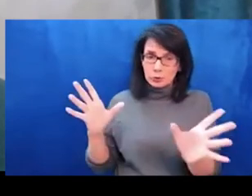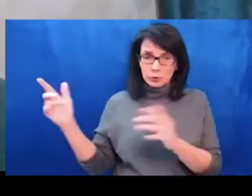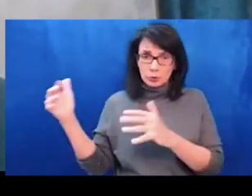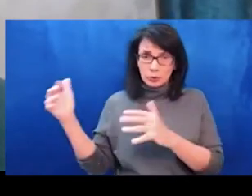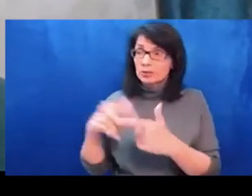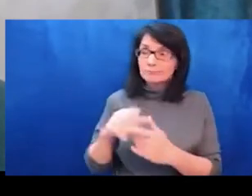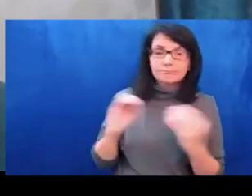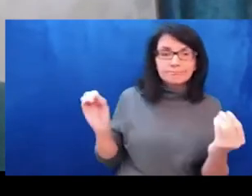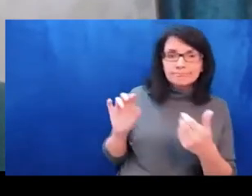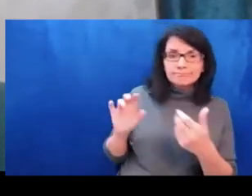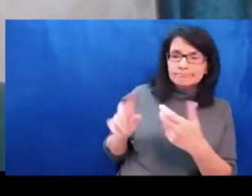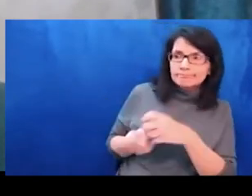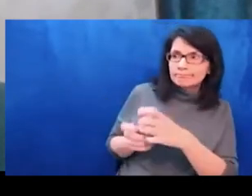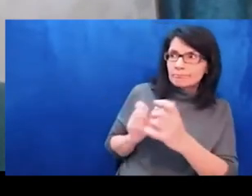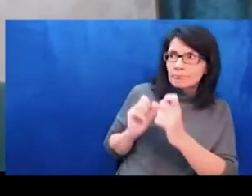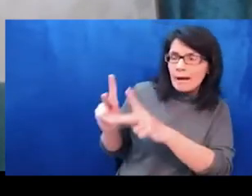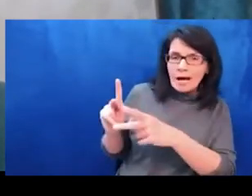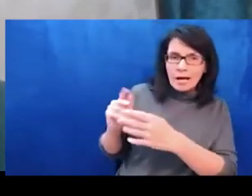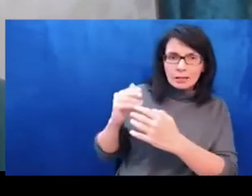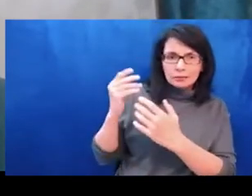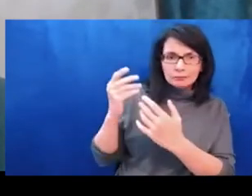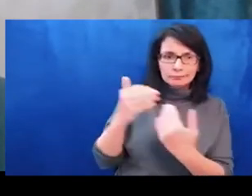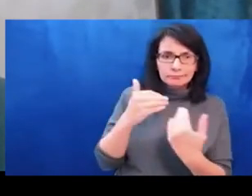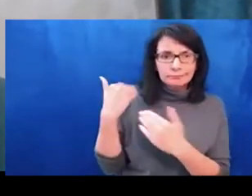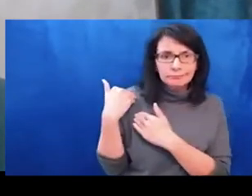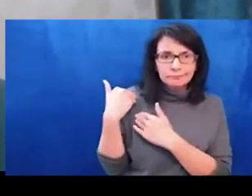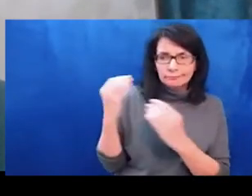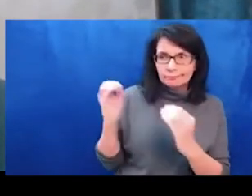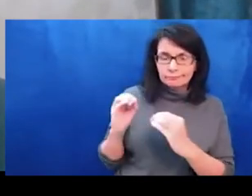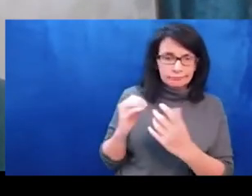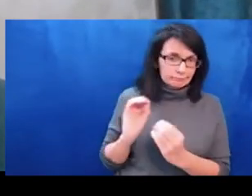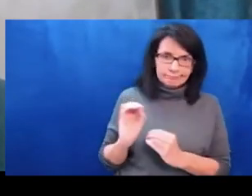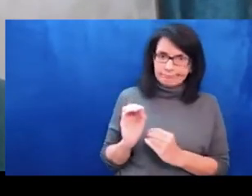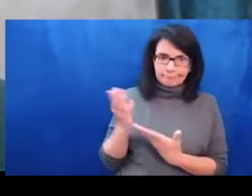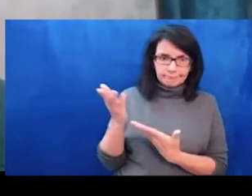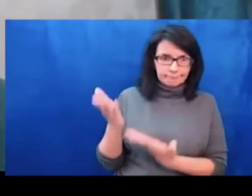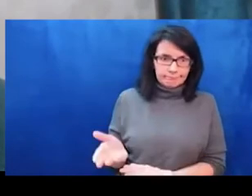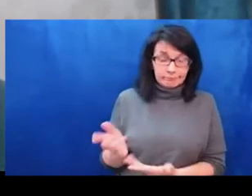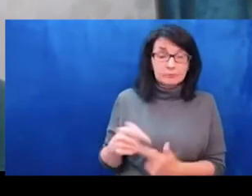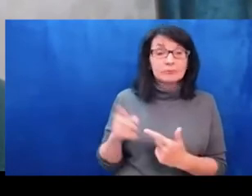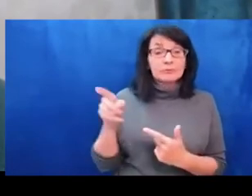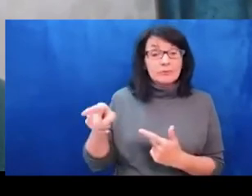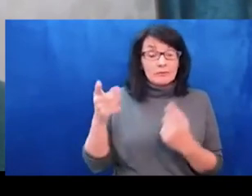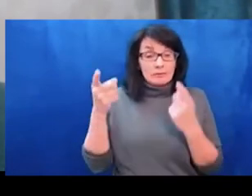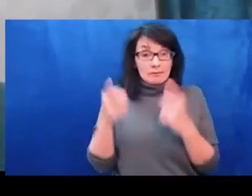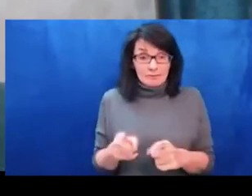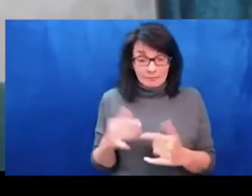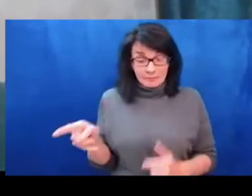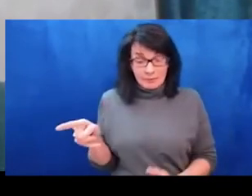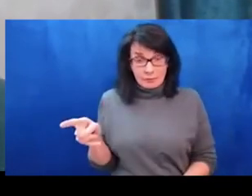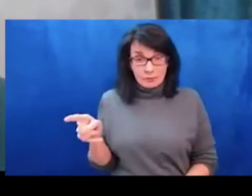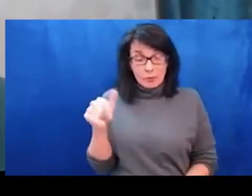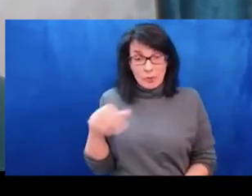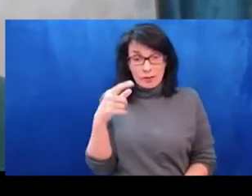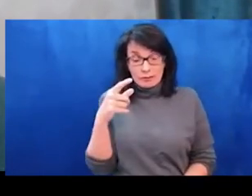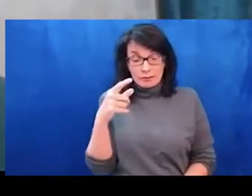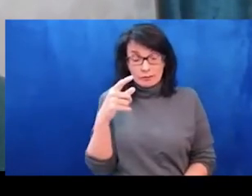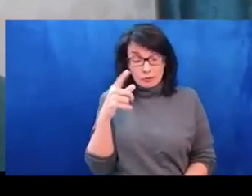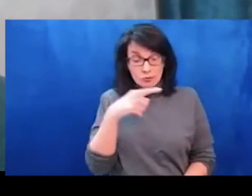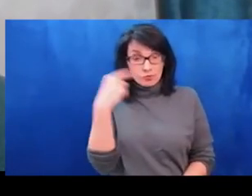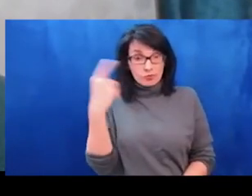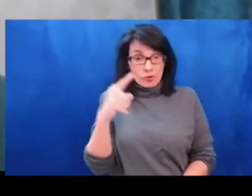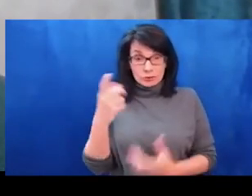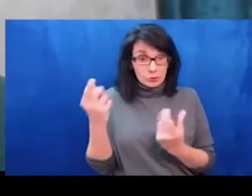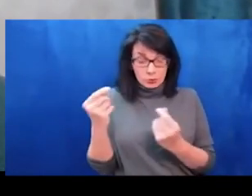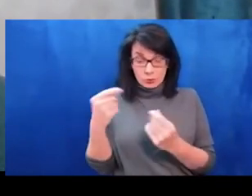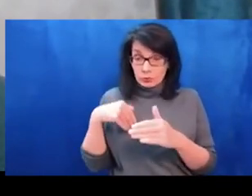the political context and the imperial aspiration of Vladimir Putin. Vladimir Putin was allowed to operate in Syria without